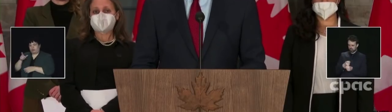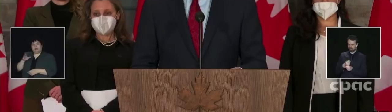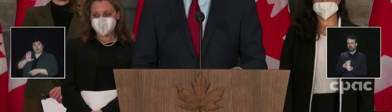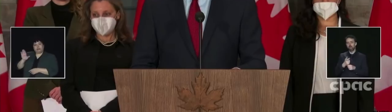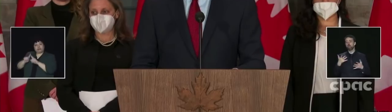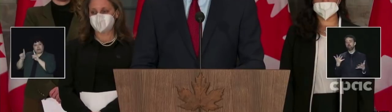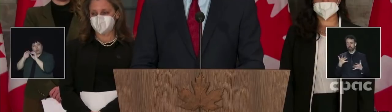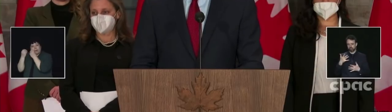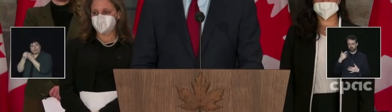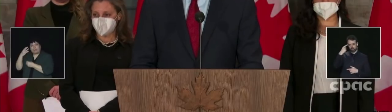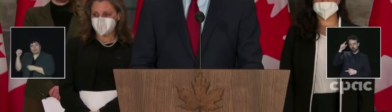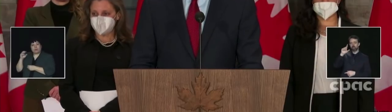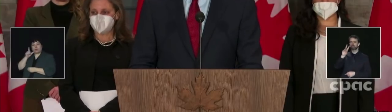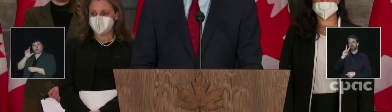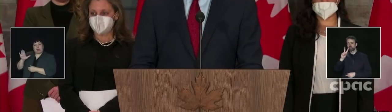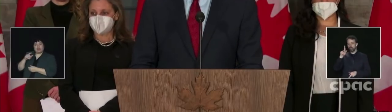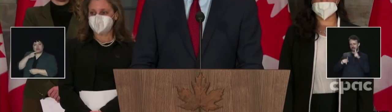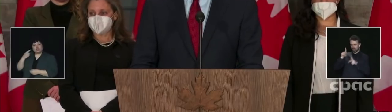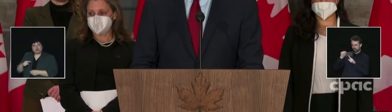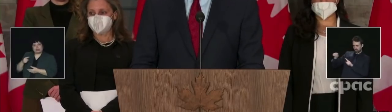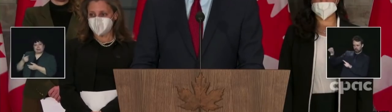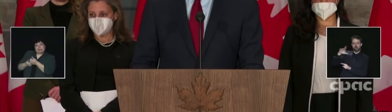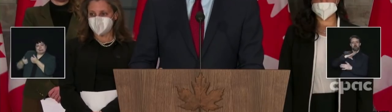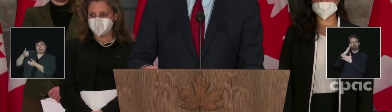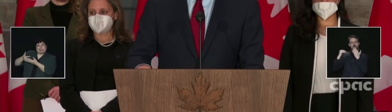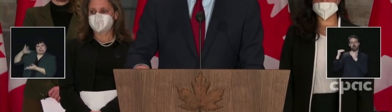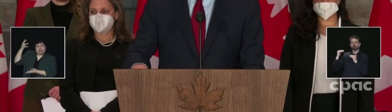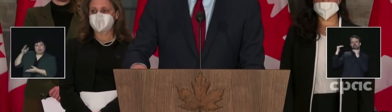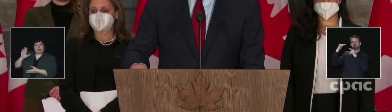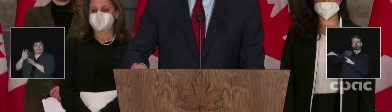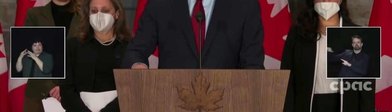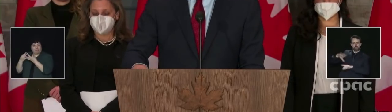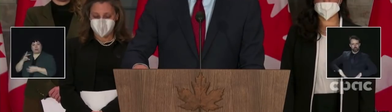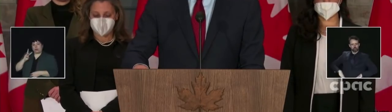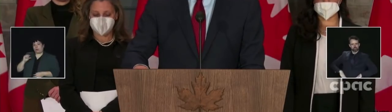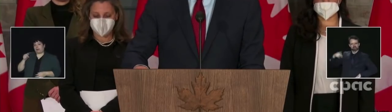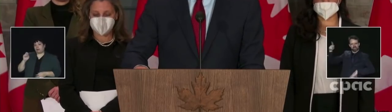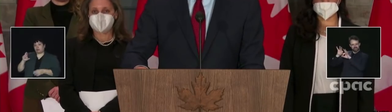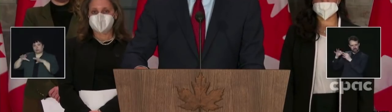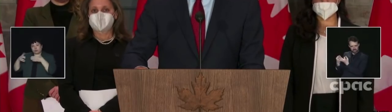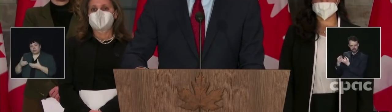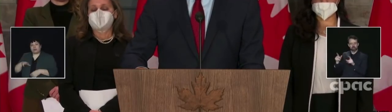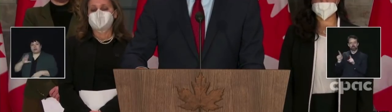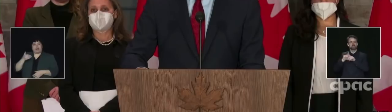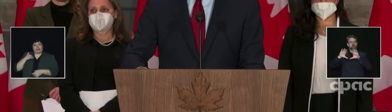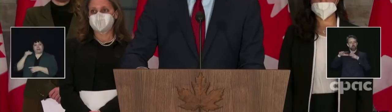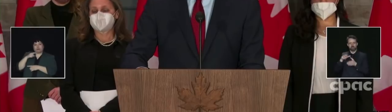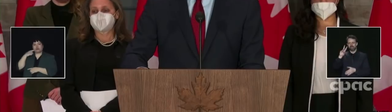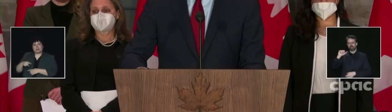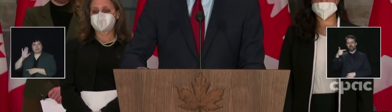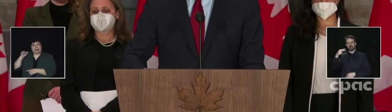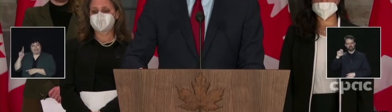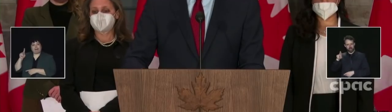including members of the Russian elite and their family members, as well as the Wagner Group and major Russian banks, among others.